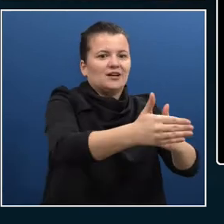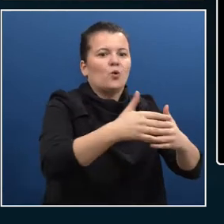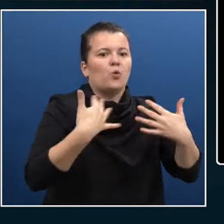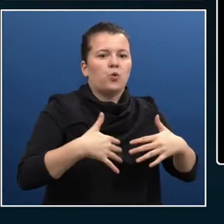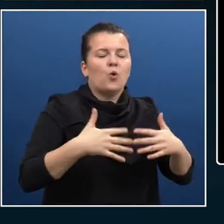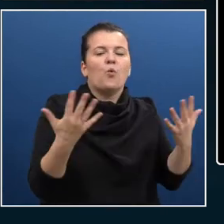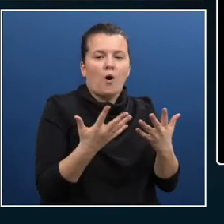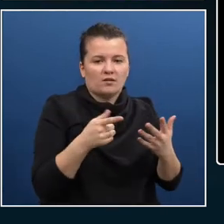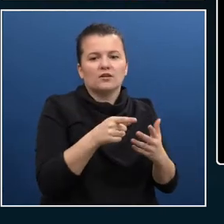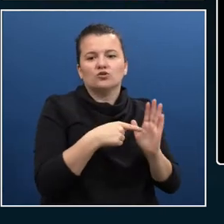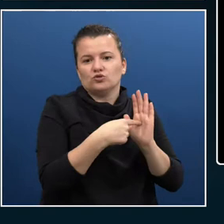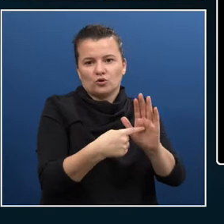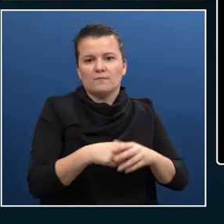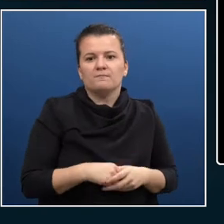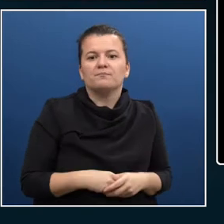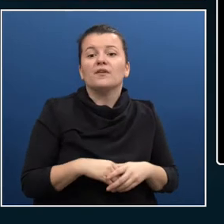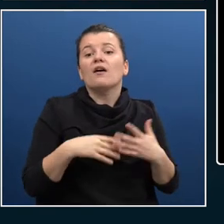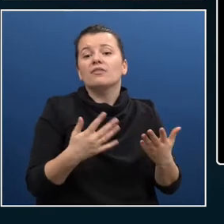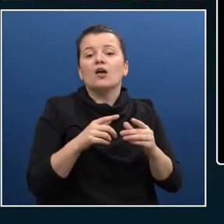improve and automate.